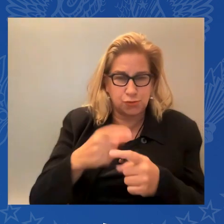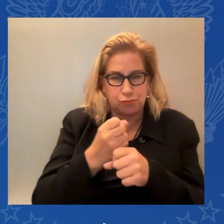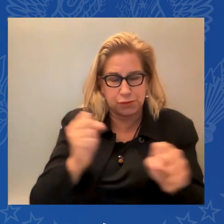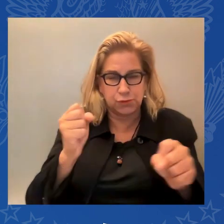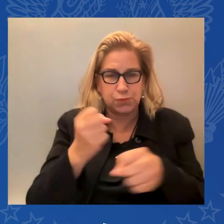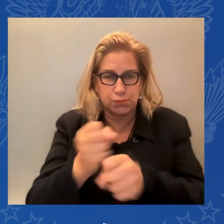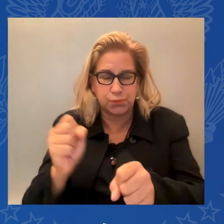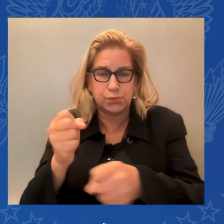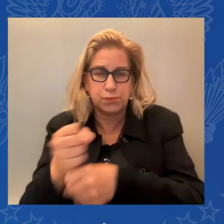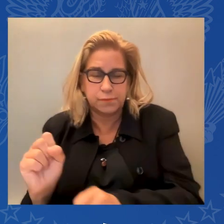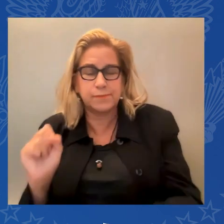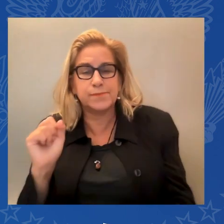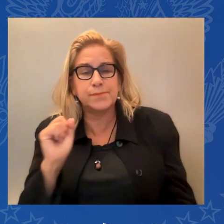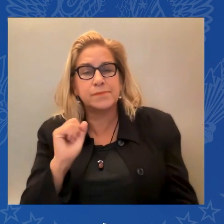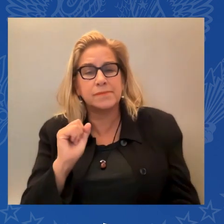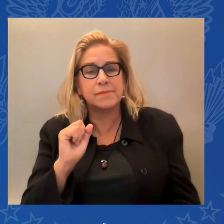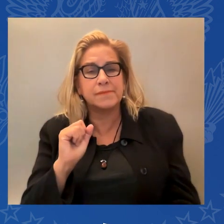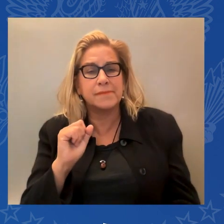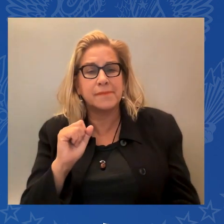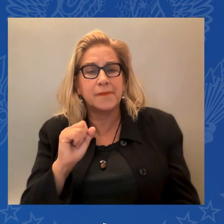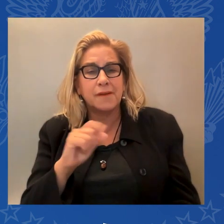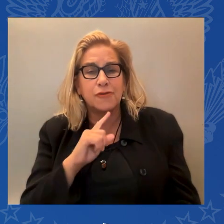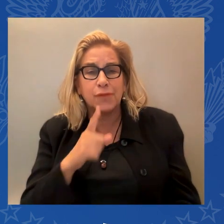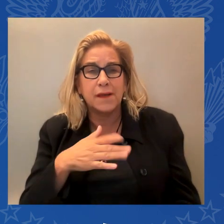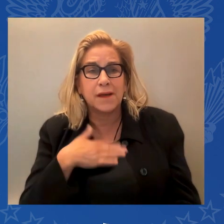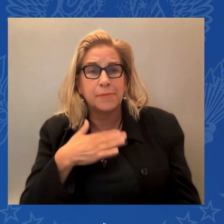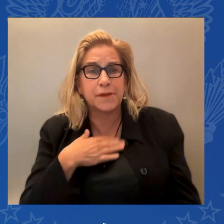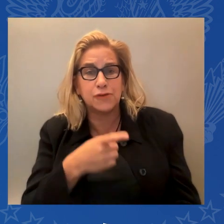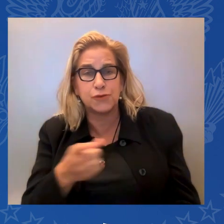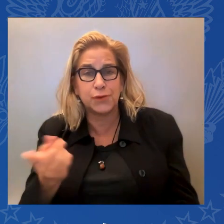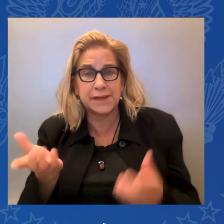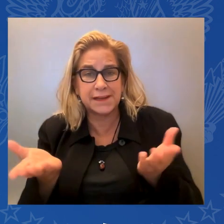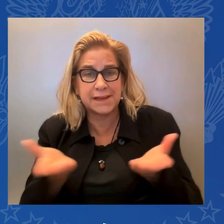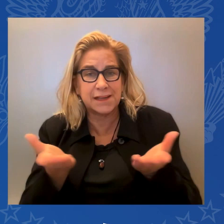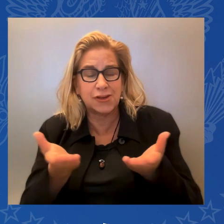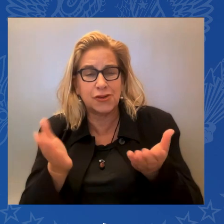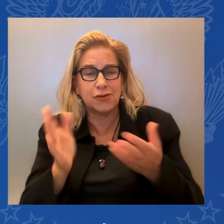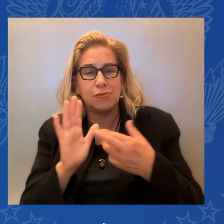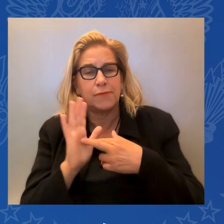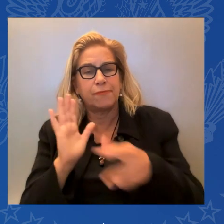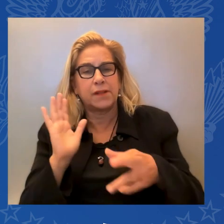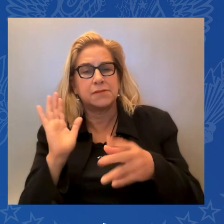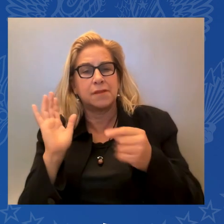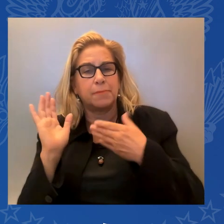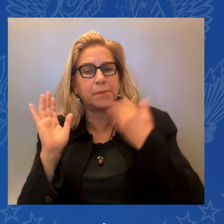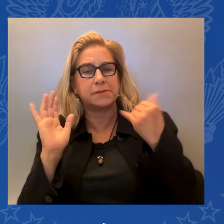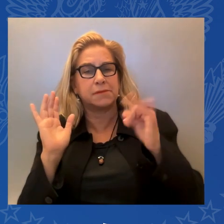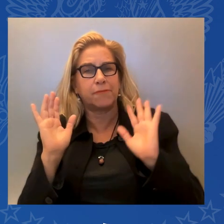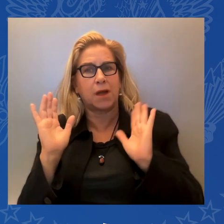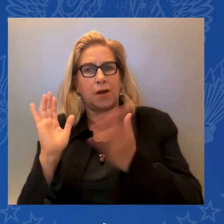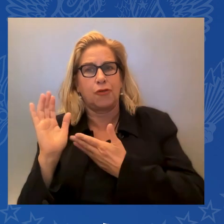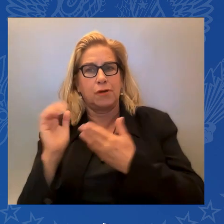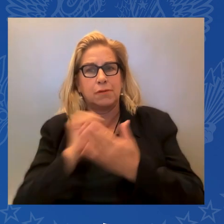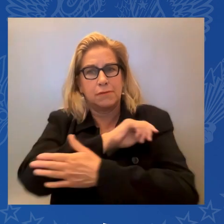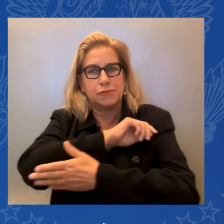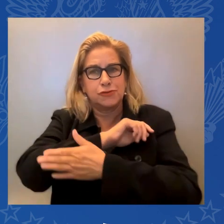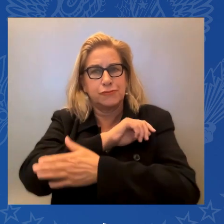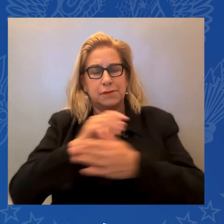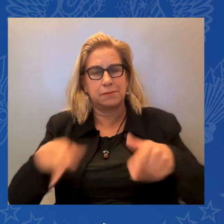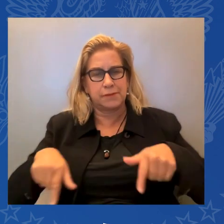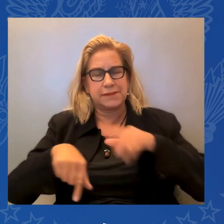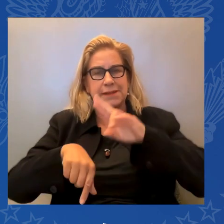servants, advocates, artists, innovators, organizers, labor leaders. And I want to recognize our congressional